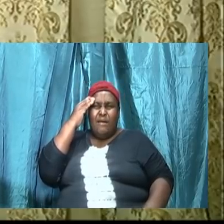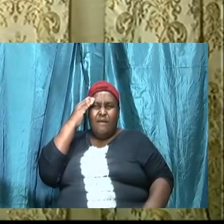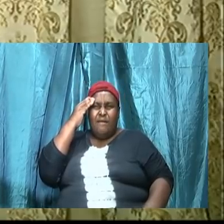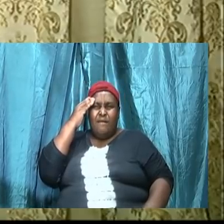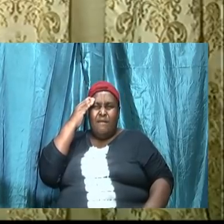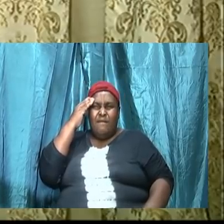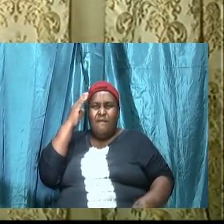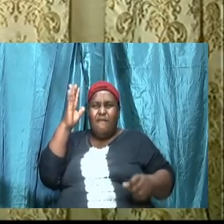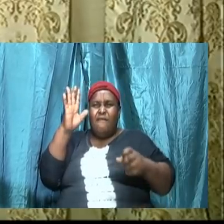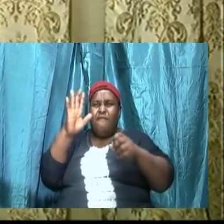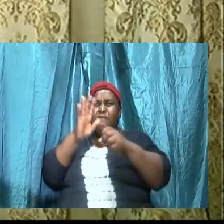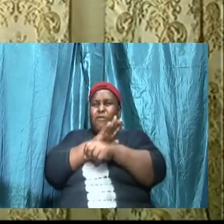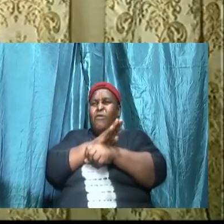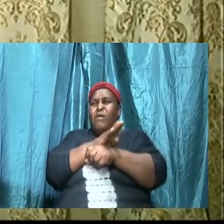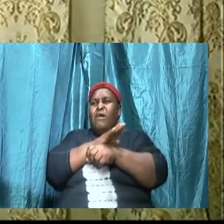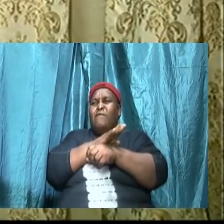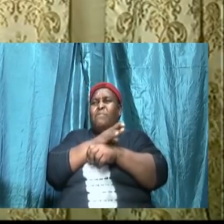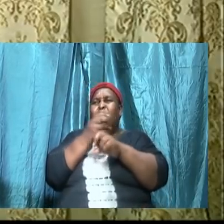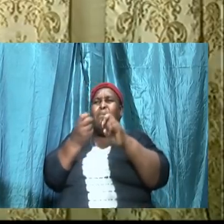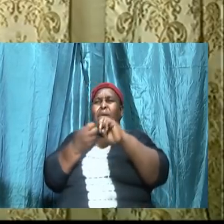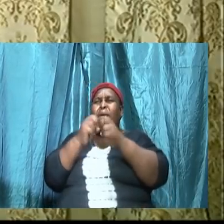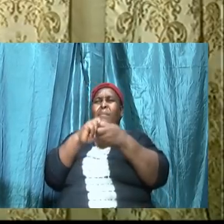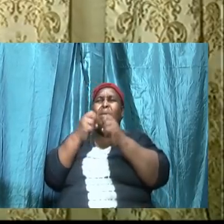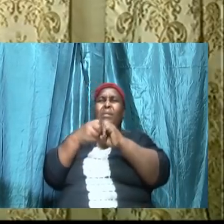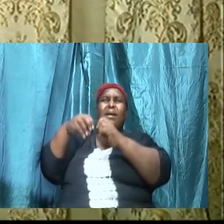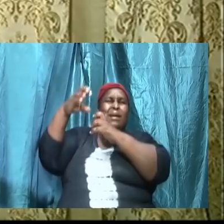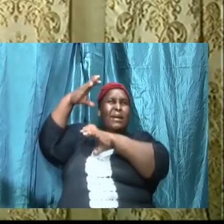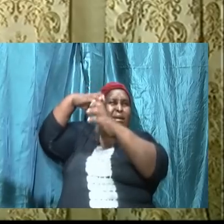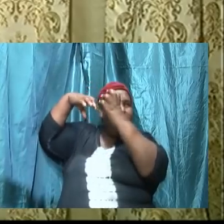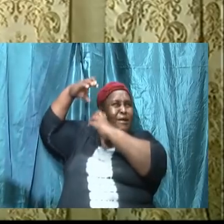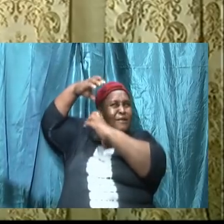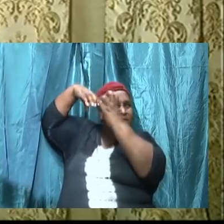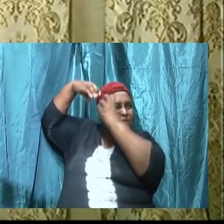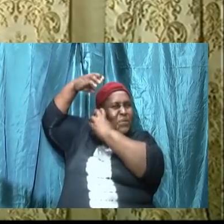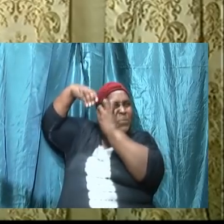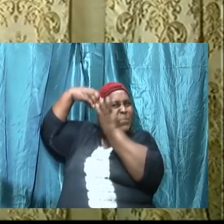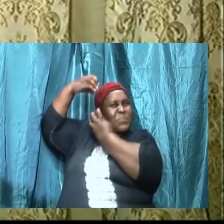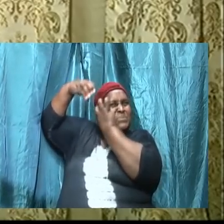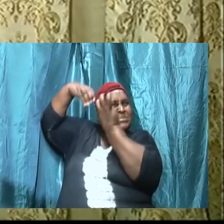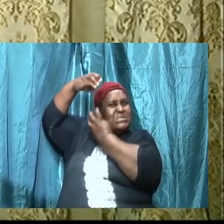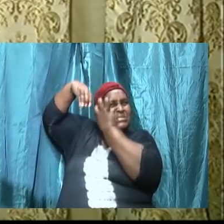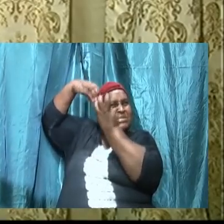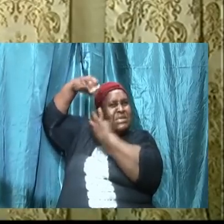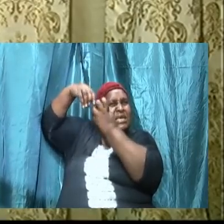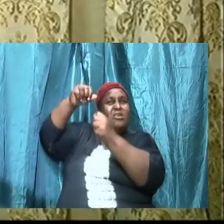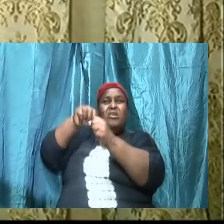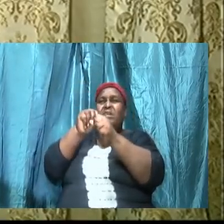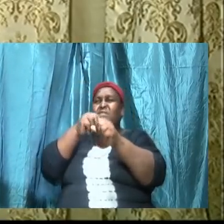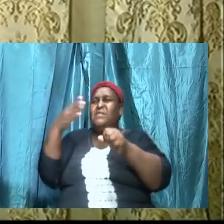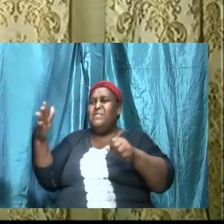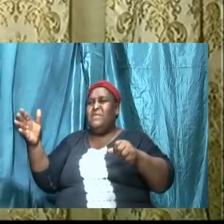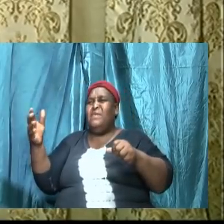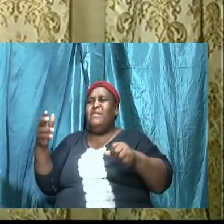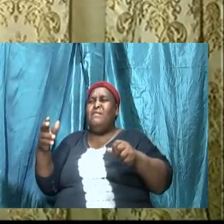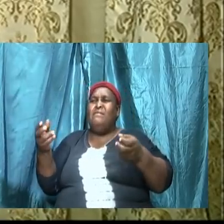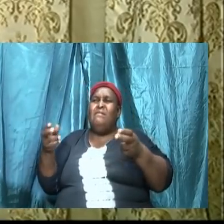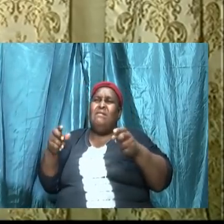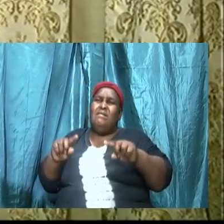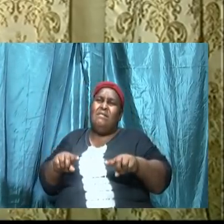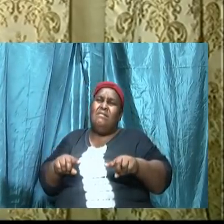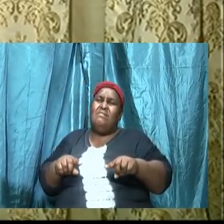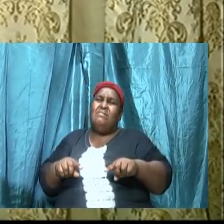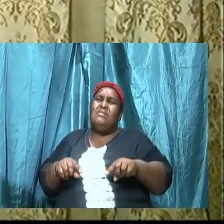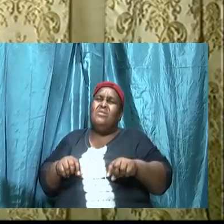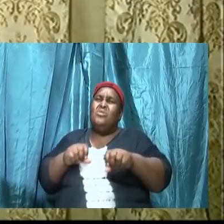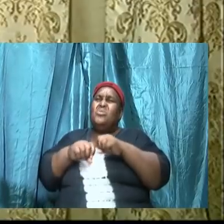is to cause our hearts to be crowded out with everything else so that